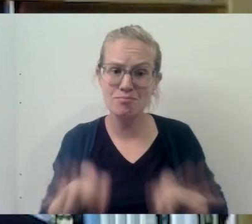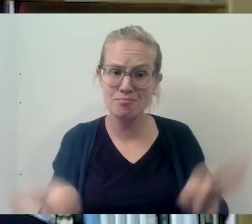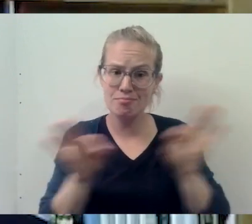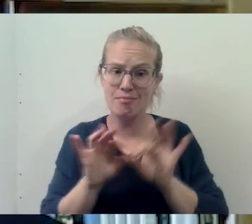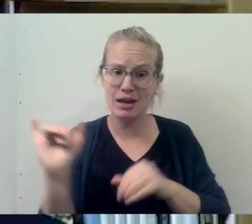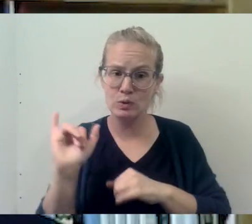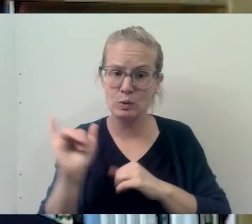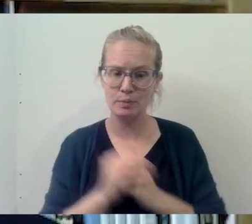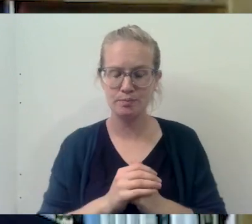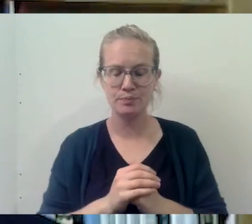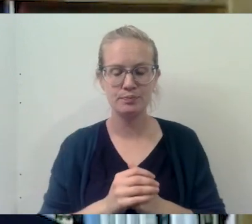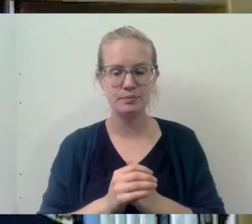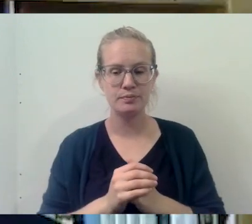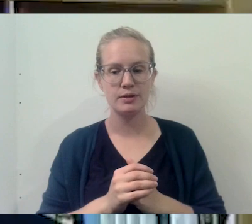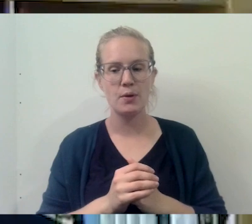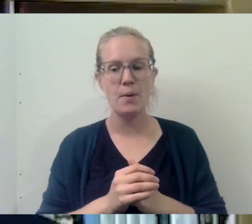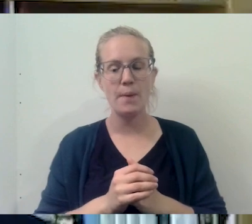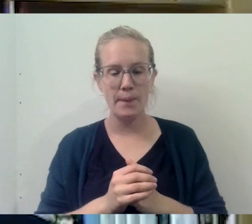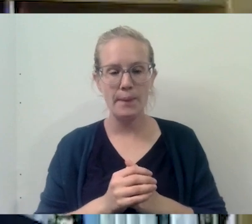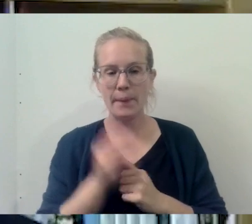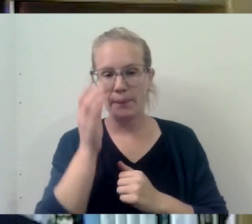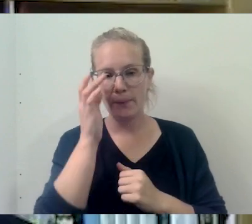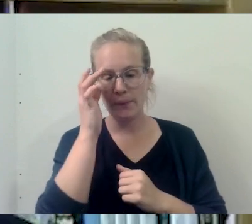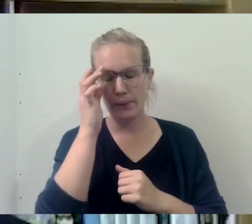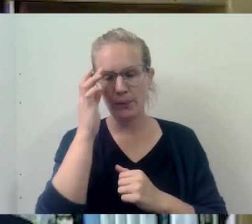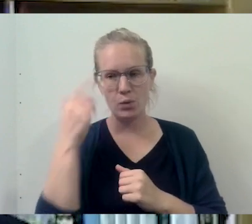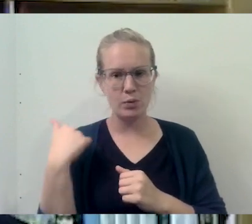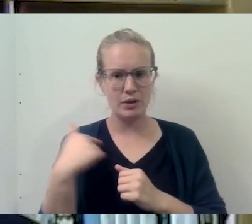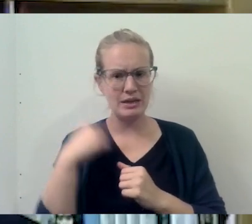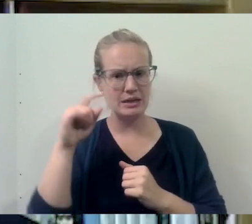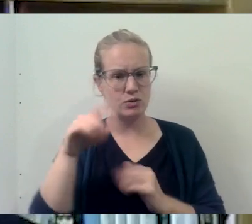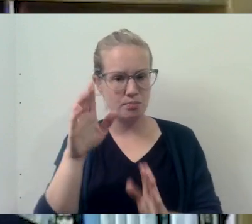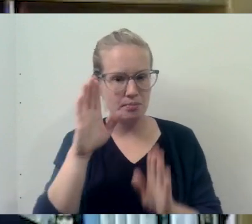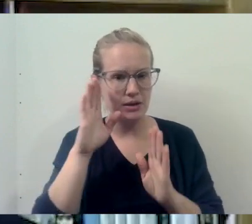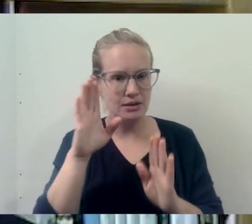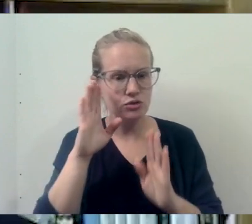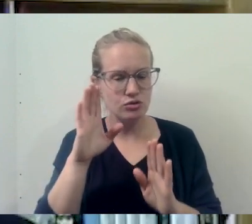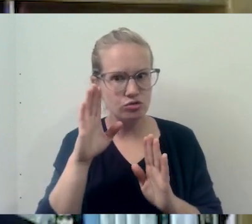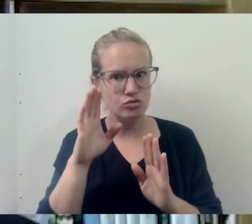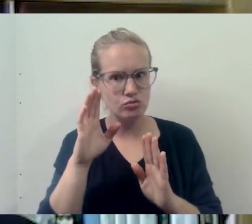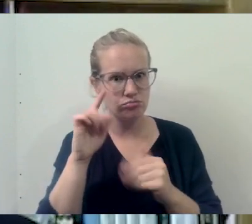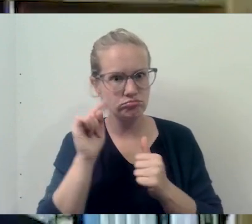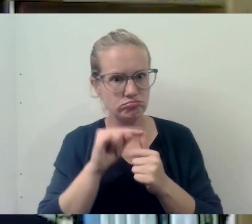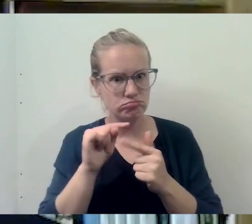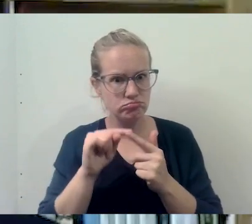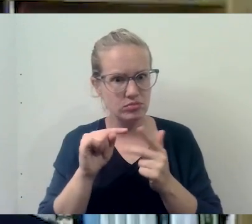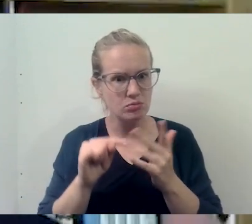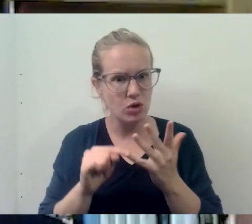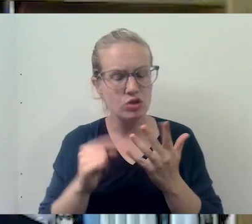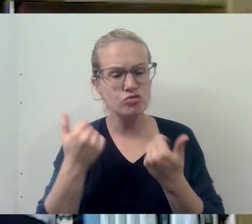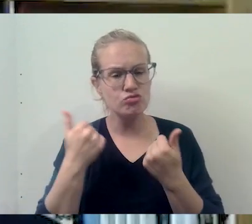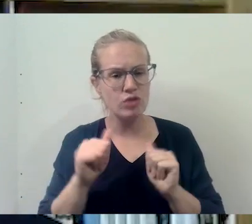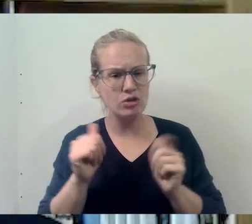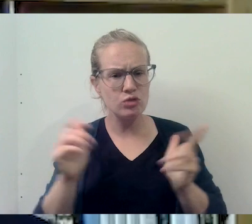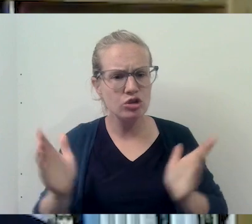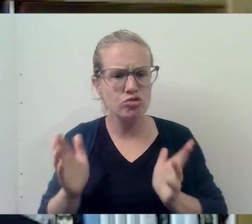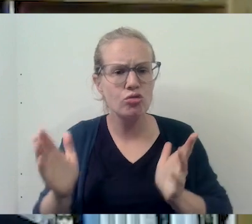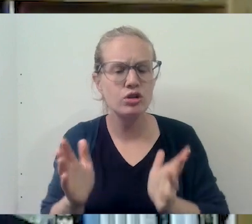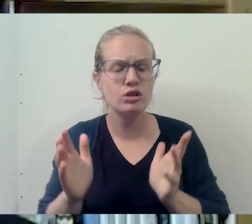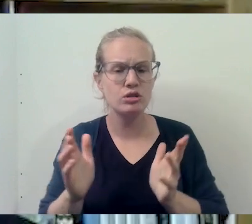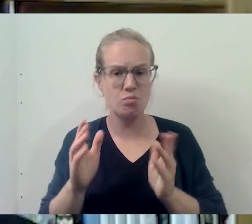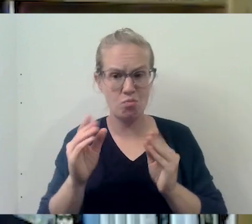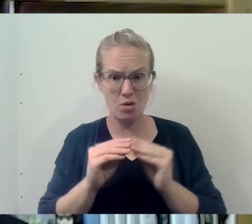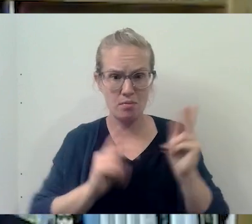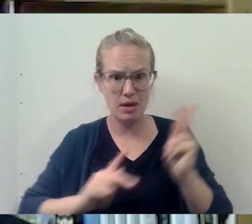too. And so, um, we, we really got to pay attention to, uh, those elements to try to encourage and